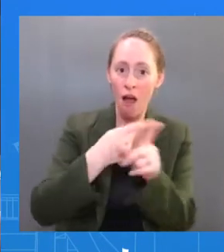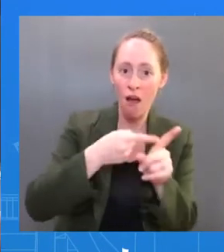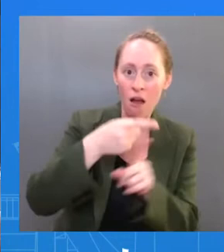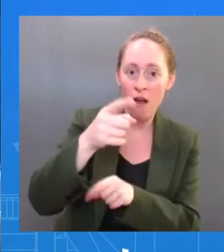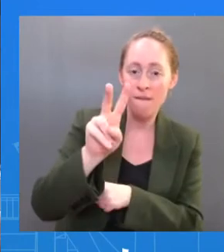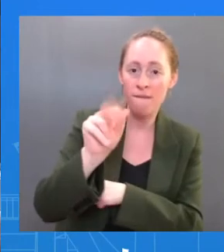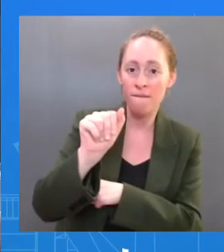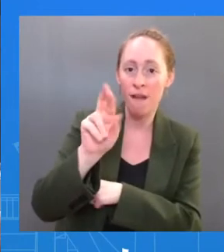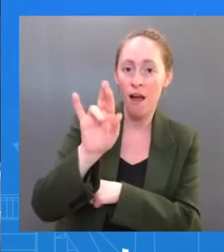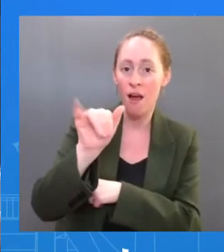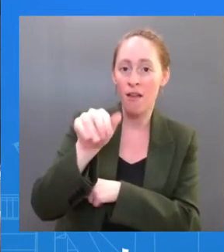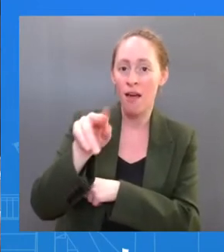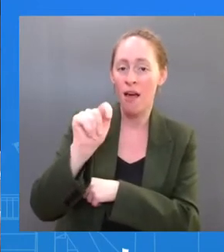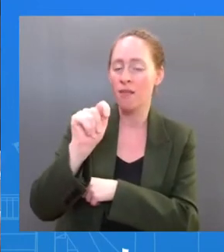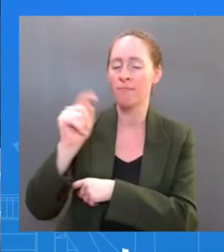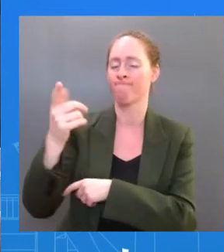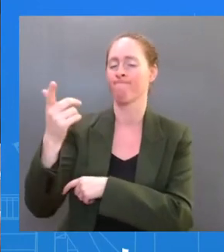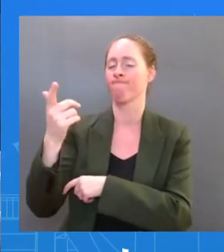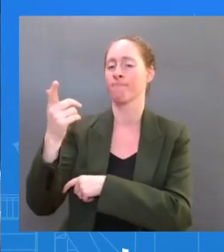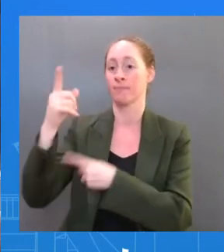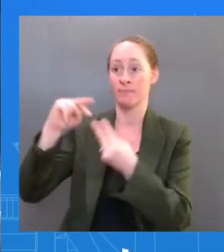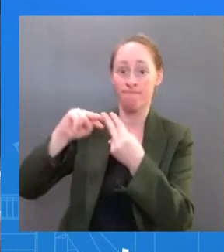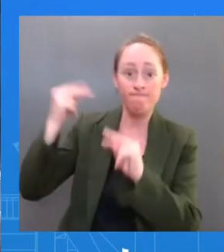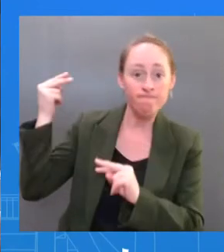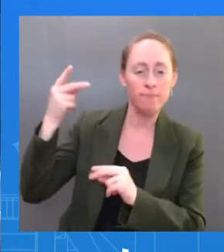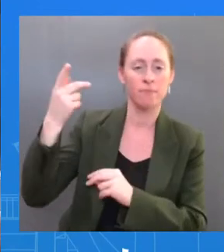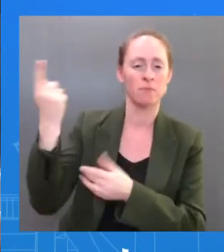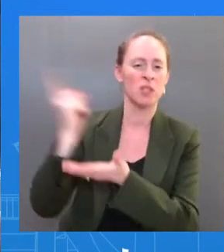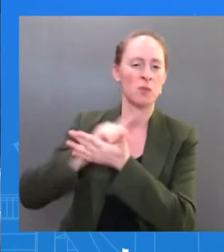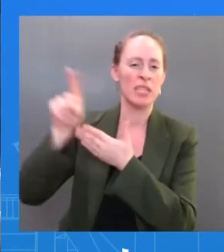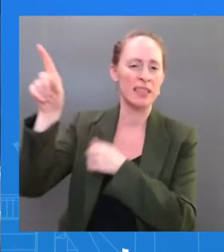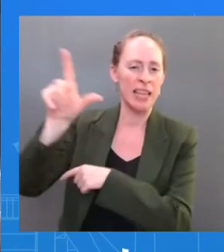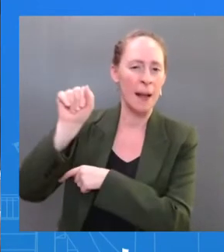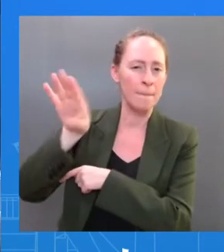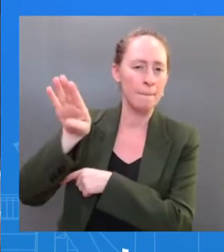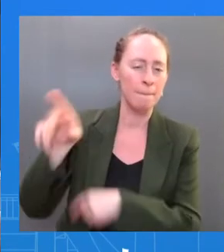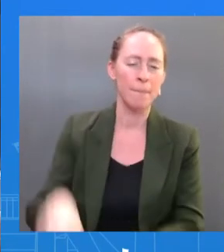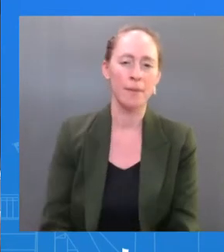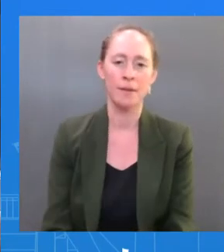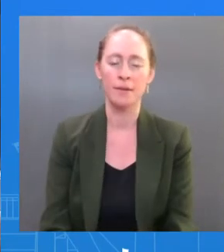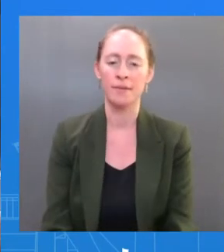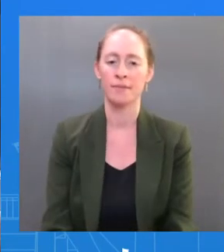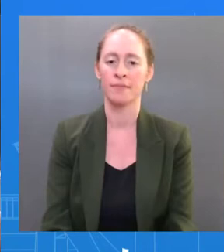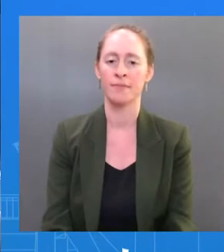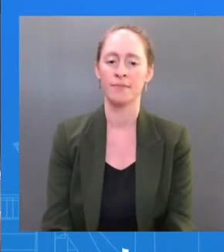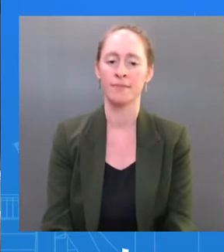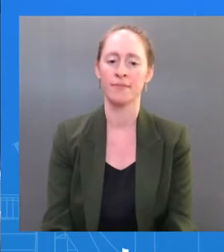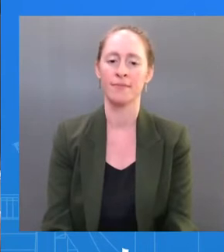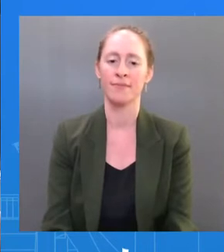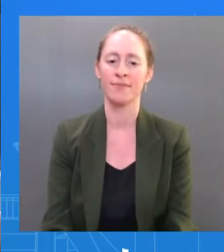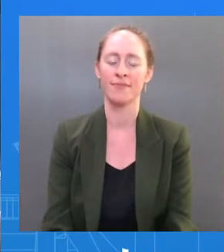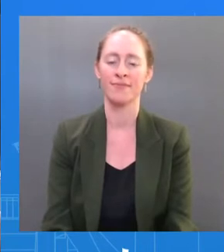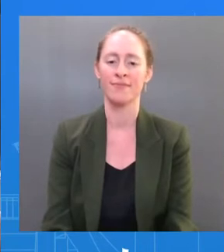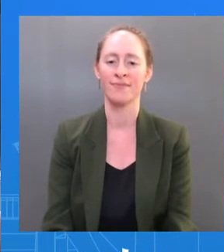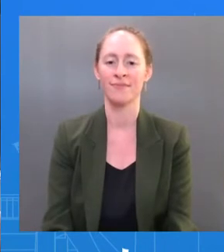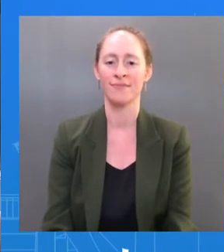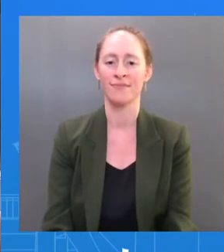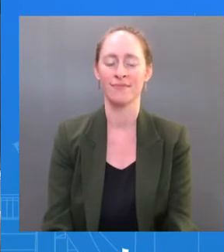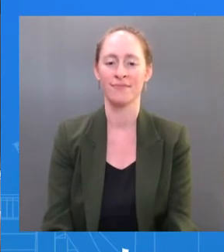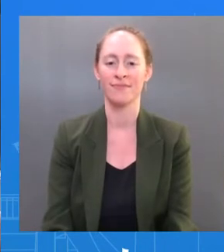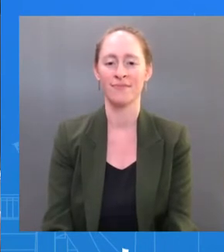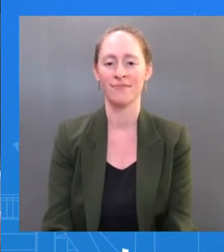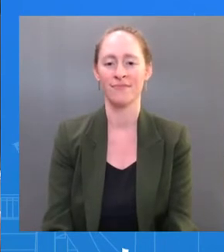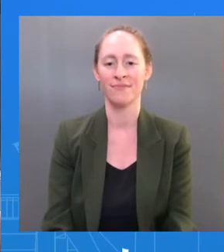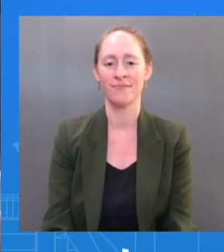any of his regular medications now that he's taking Paxlovid? And what are you doing to mitigate the risk from